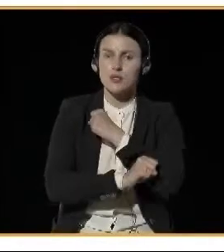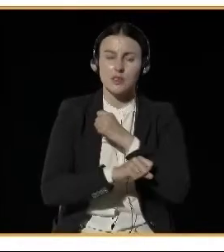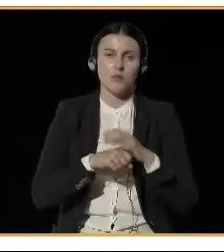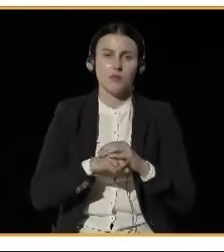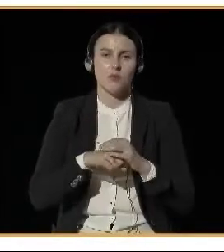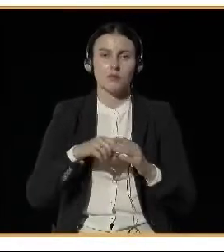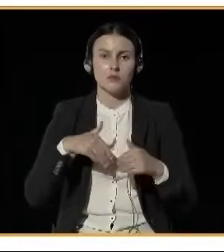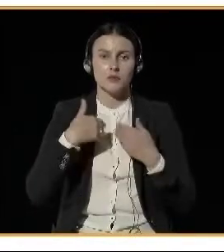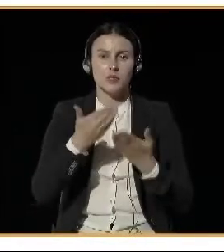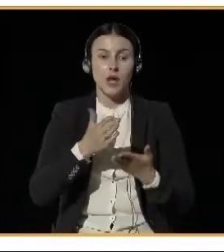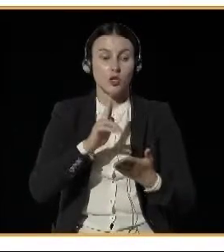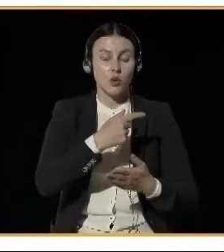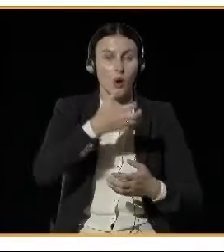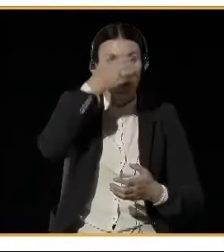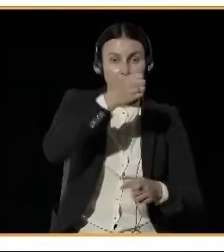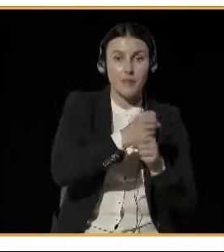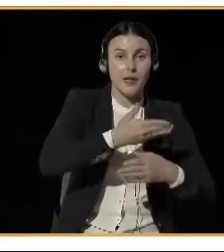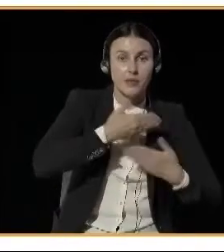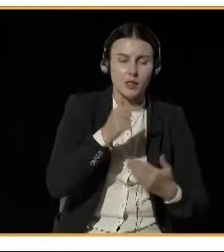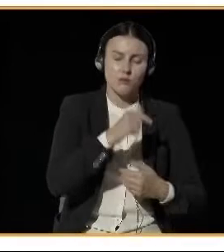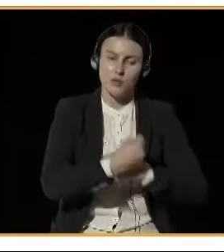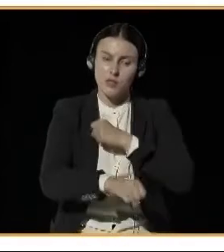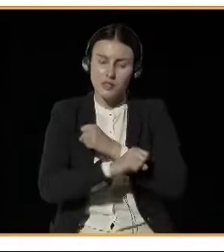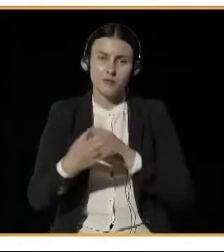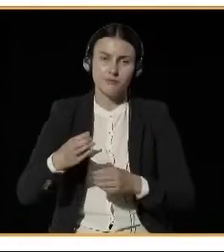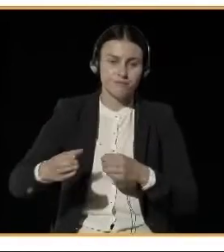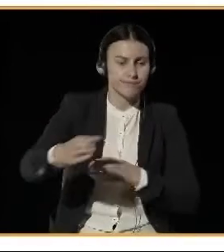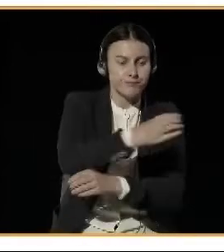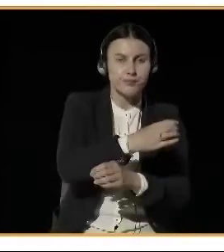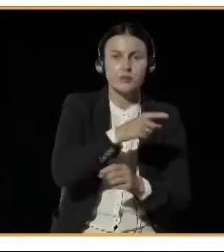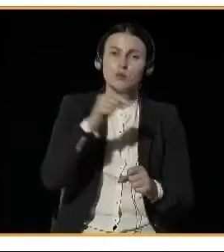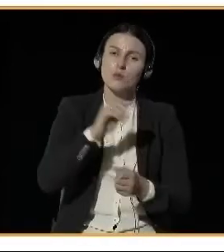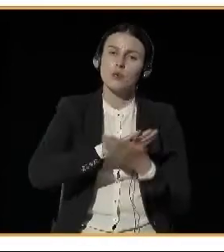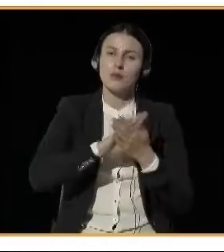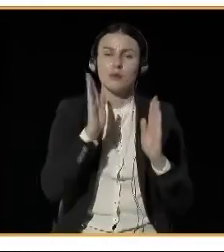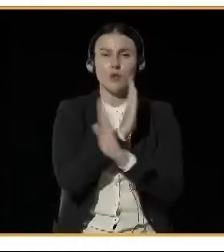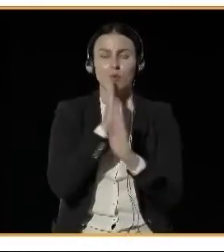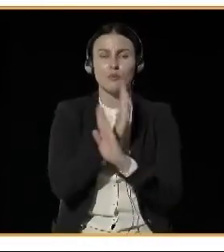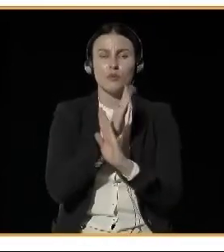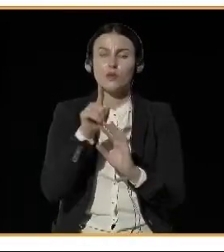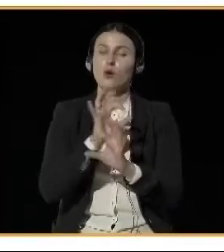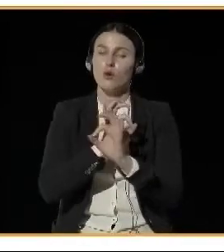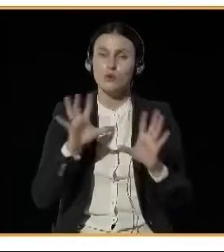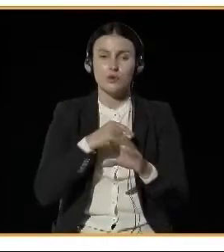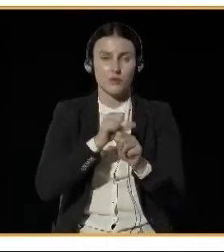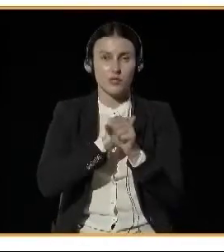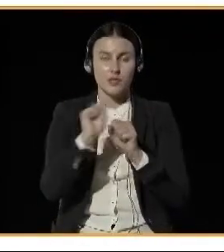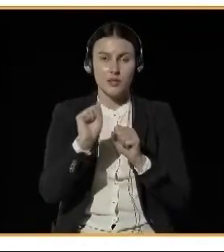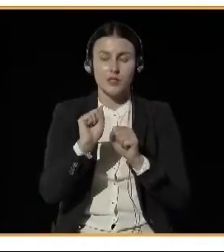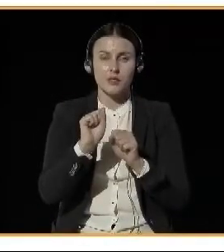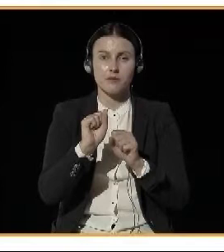The care for air quality is included in legal framework, so it's our obligation,